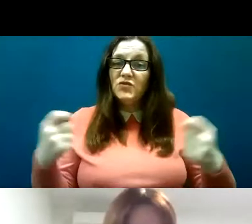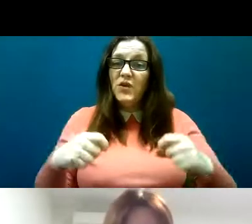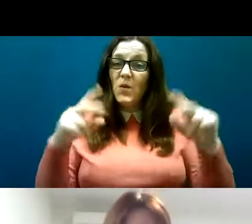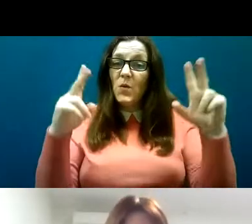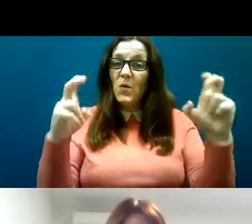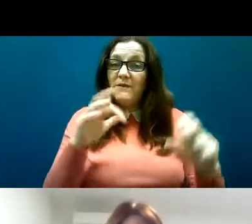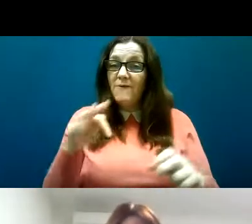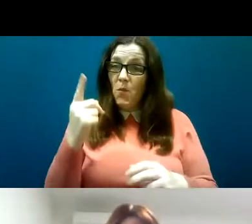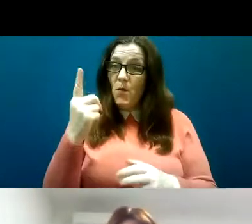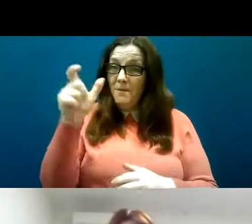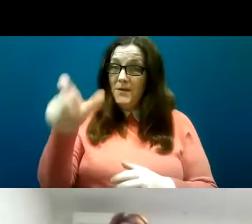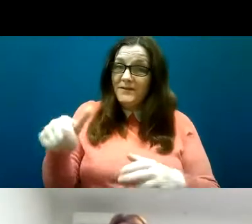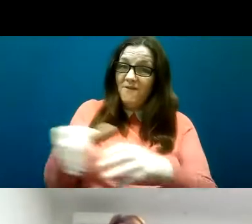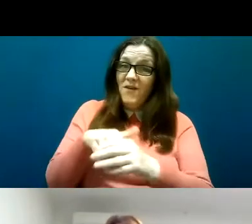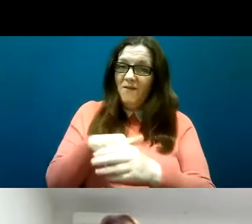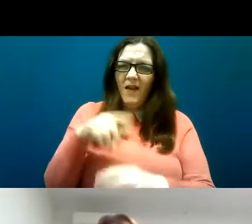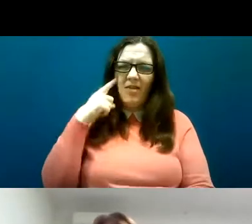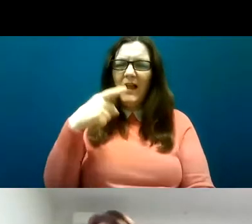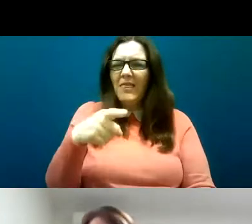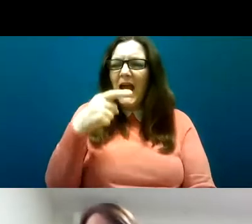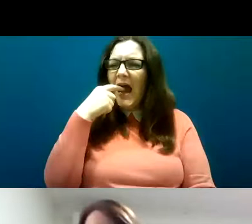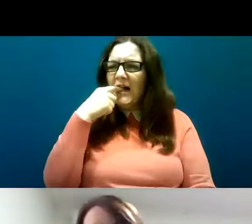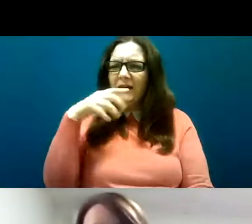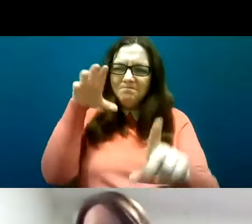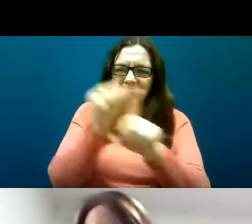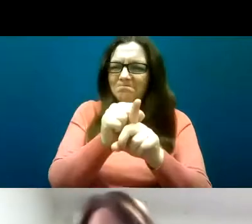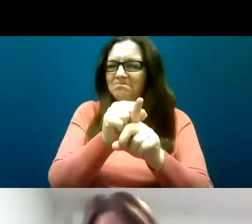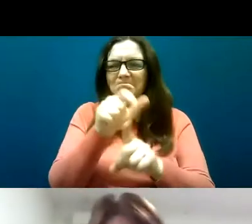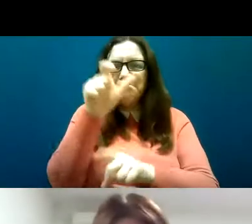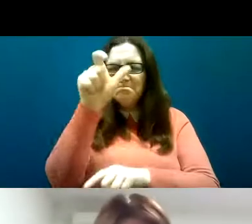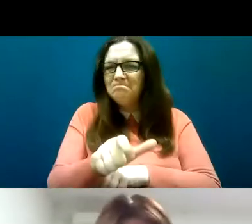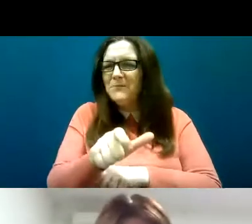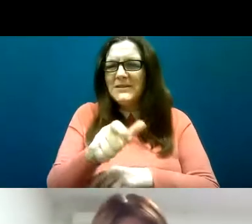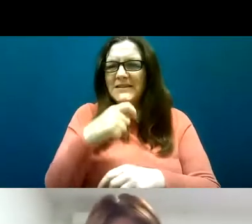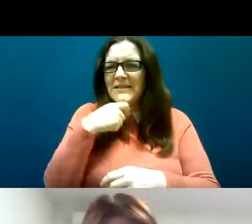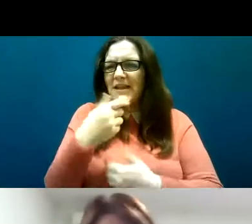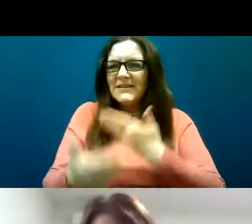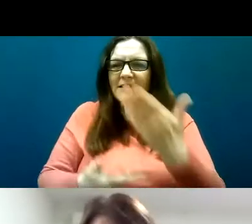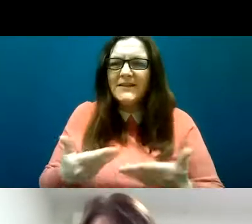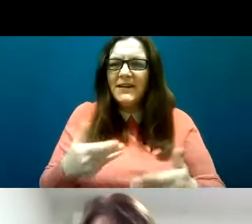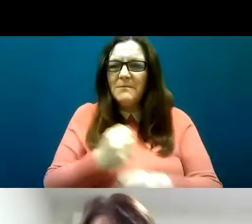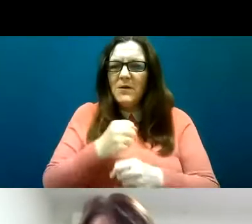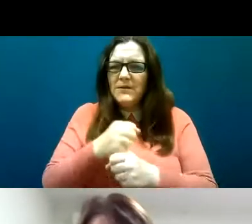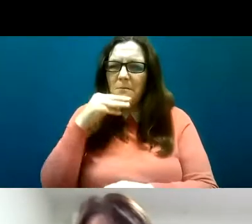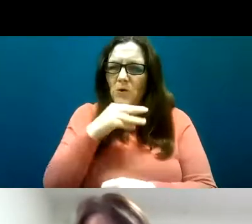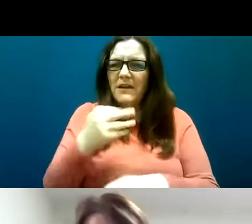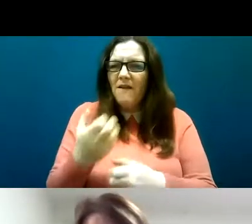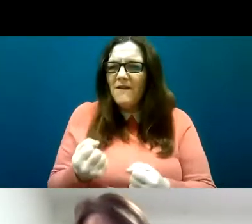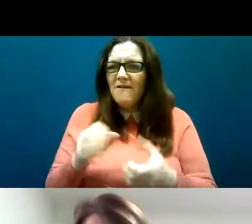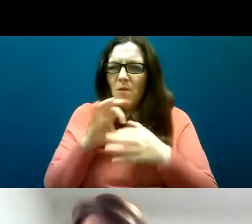the participants, and I feel like this really encapsulates the importance of home and having a home